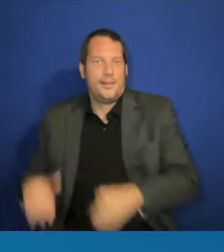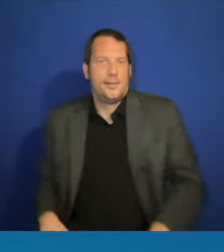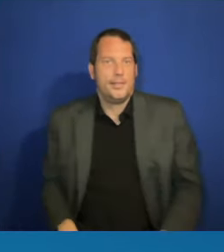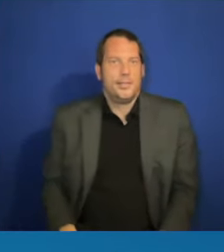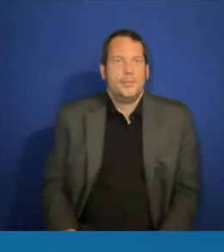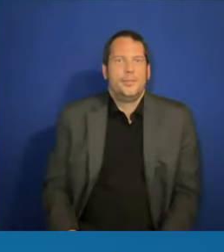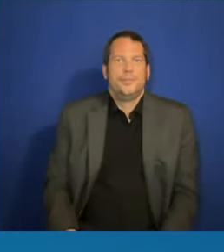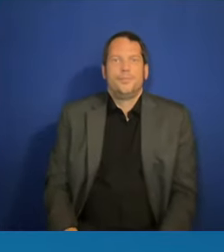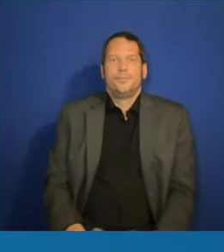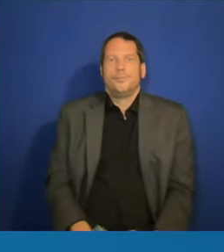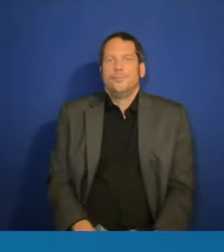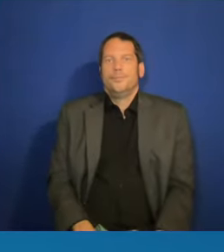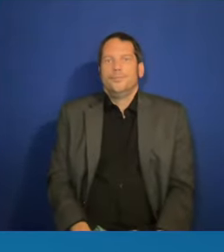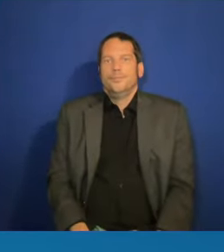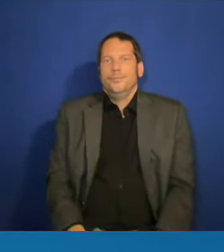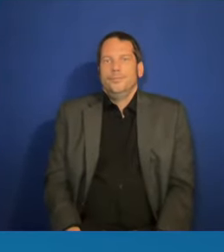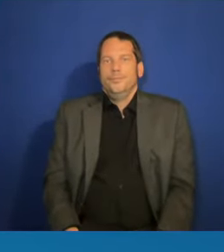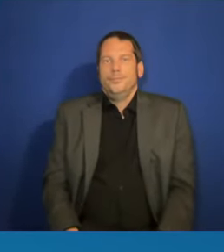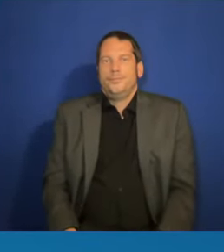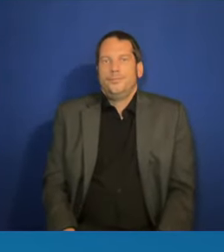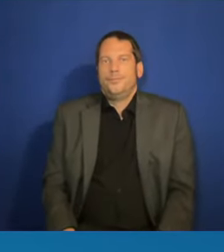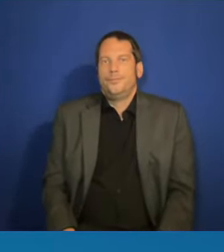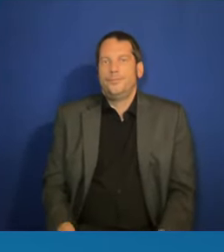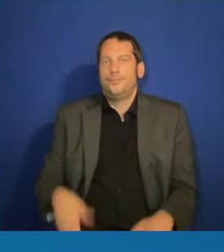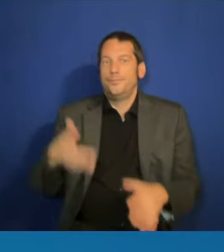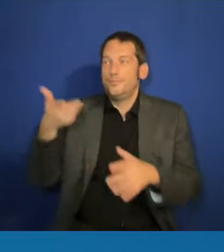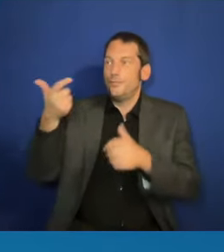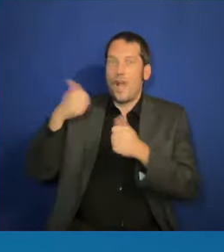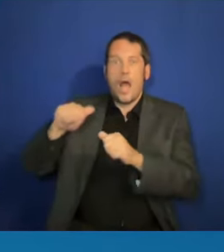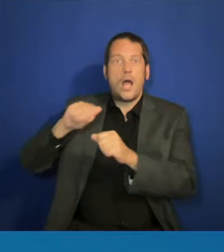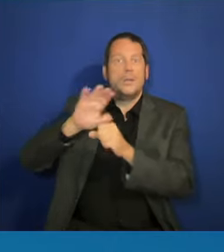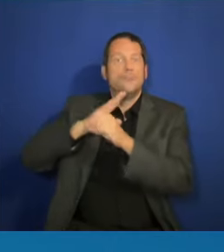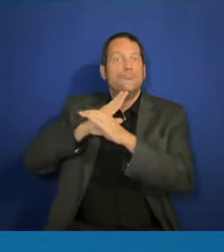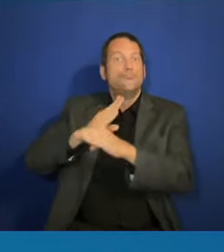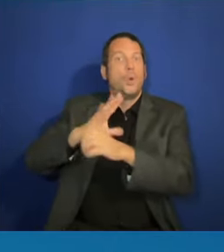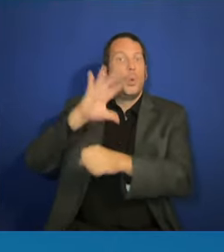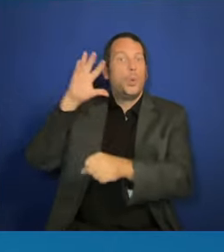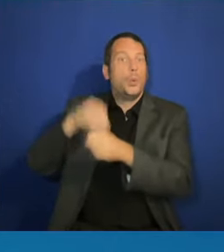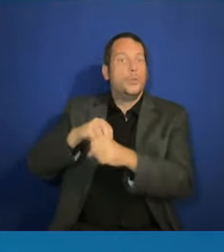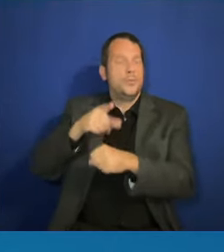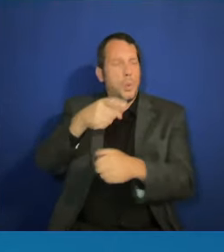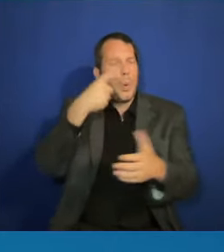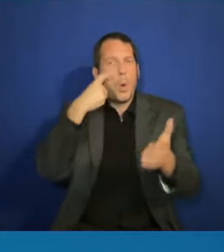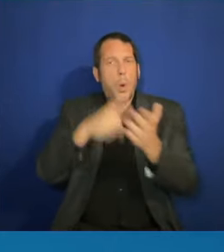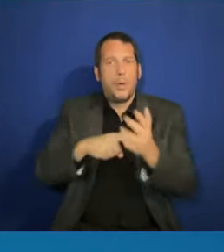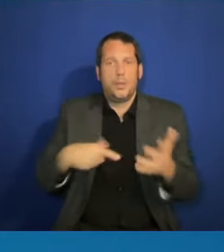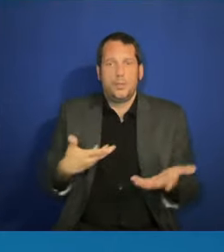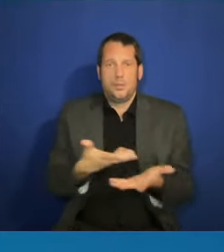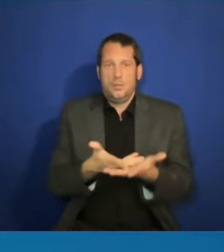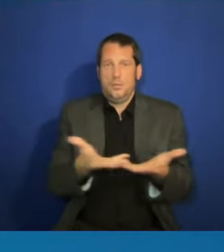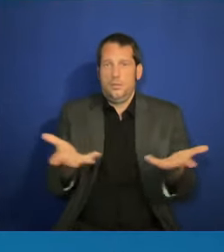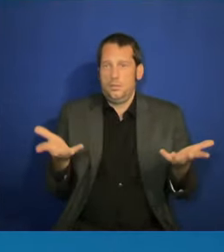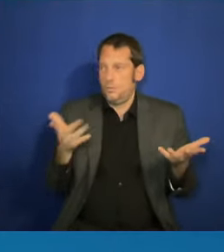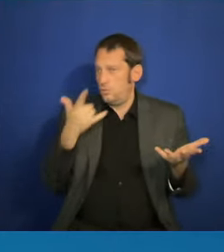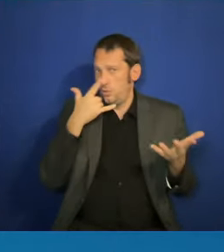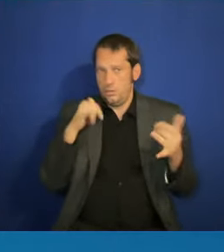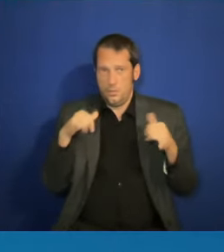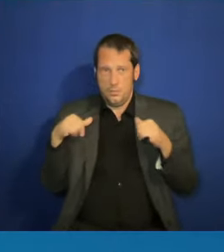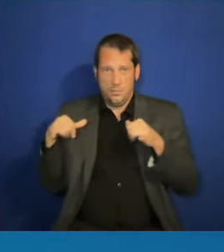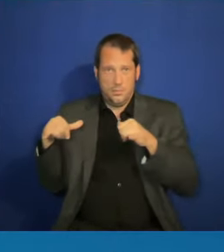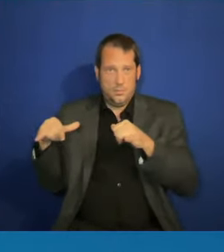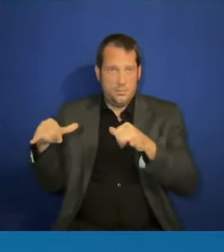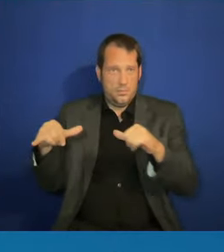everybody in this room looks exactly like everybody else and all the people who are on the wall who have been around here for the last hundred